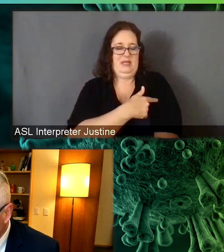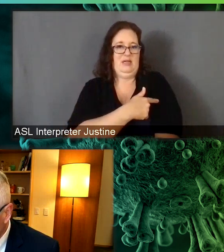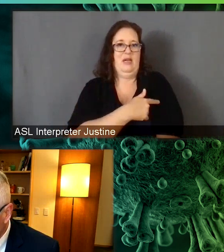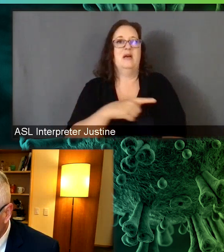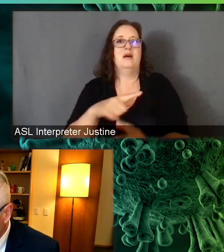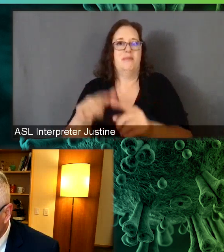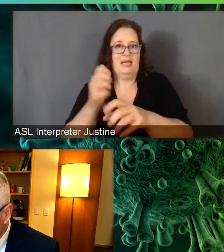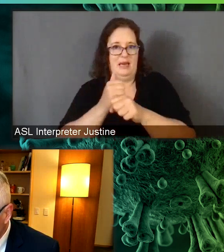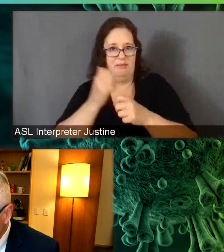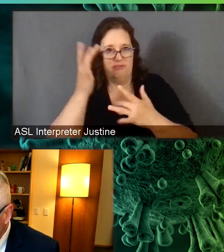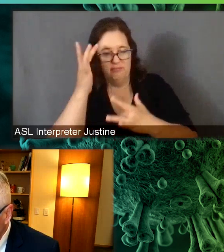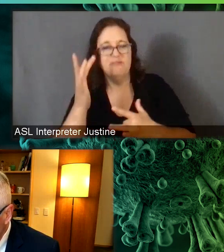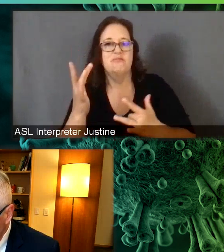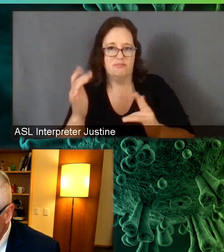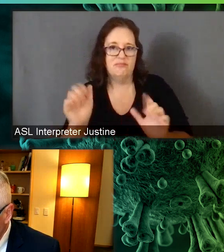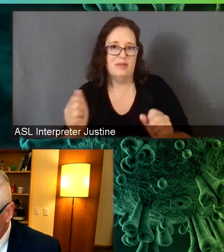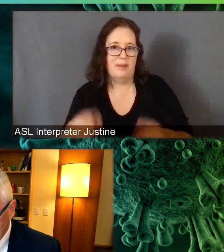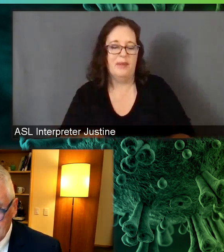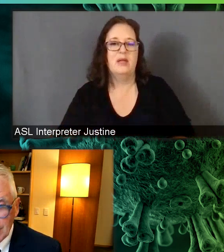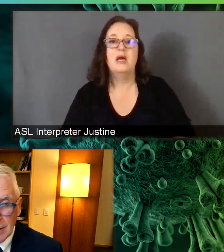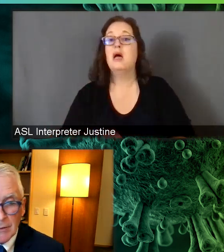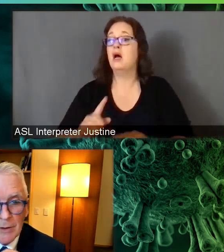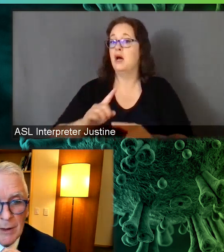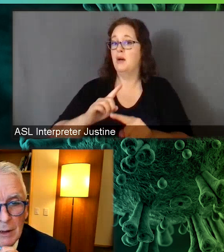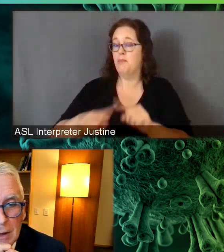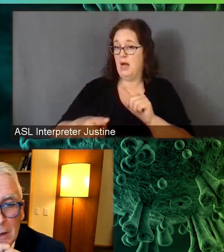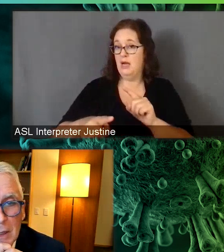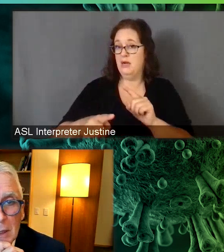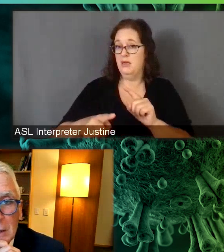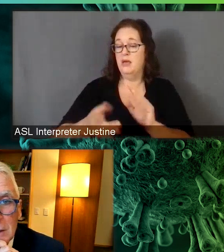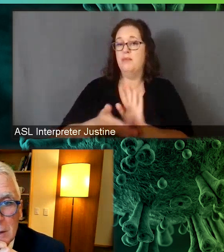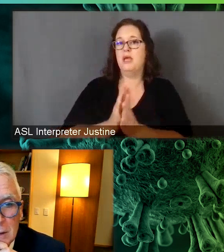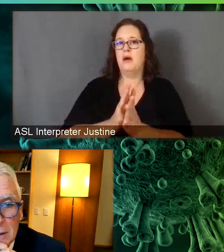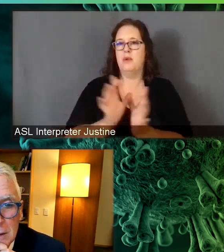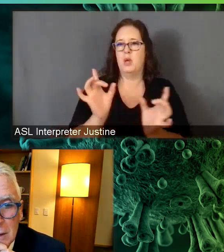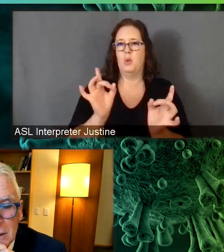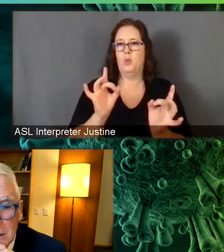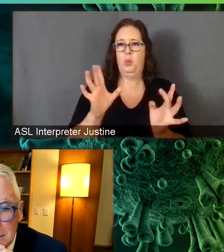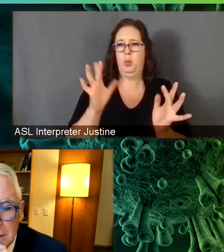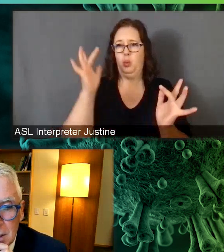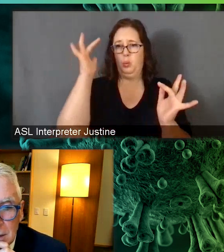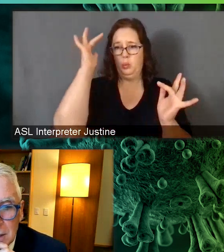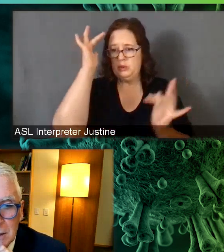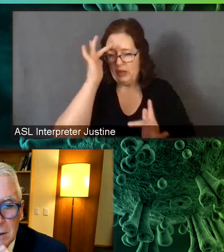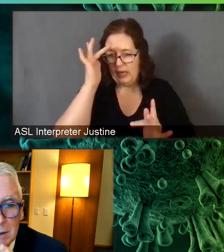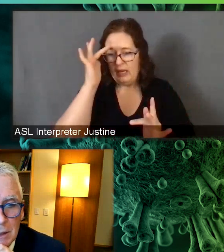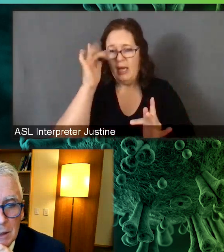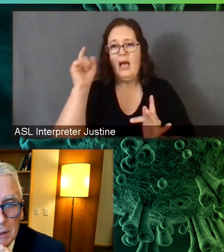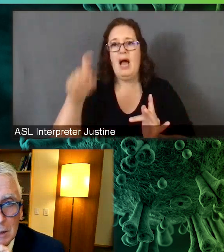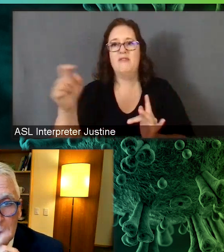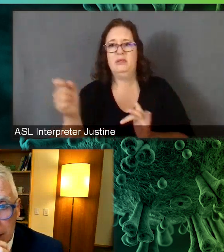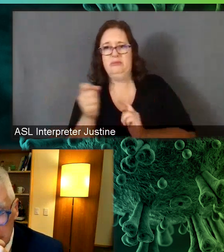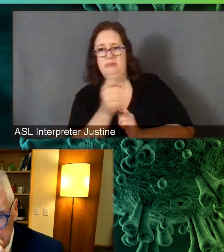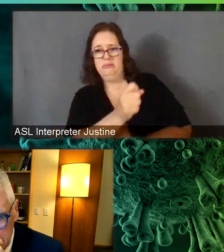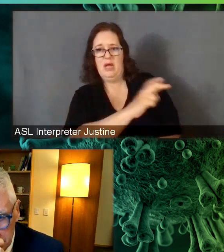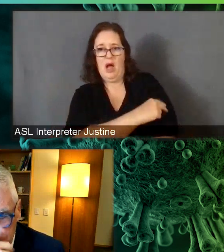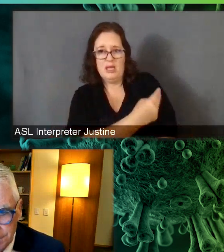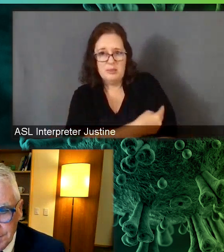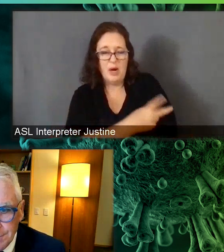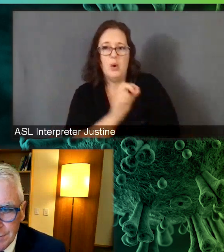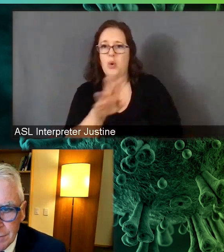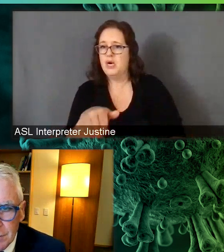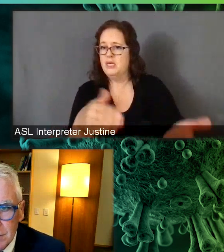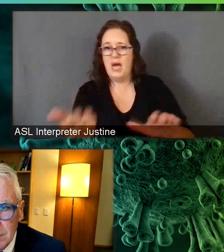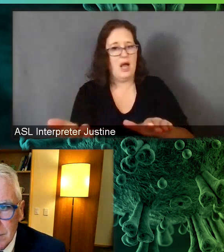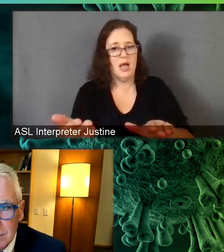we're going to see much of an increase in the risk for progressing to hospitalization or death. So the takeaway there is that, yeah, breakthrough